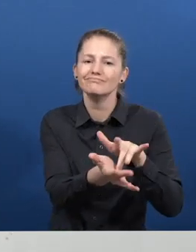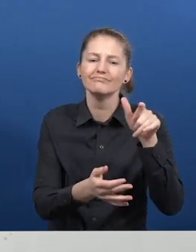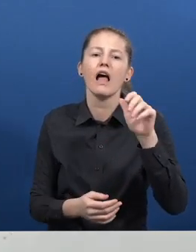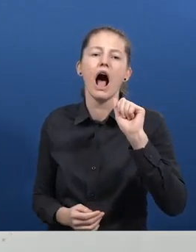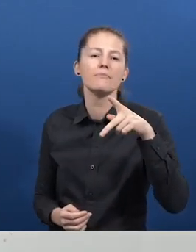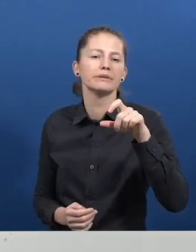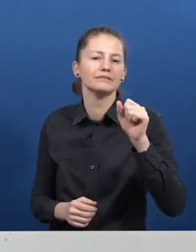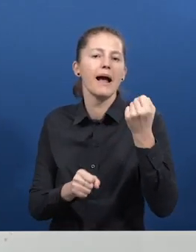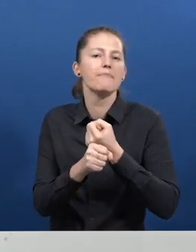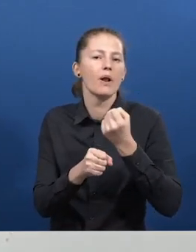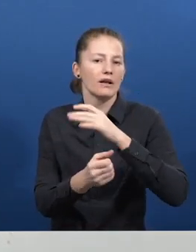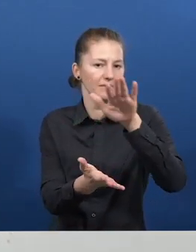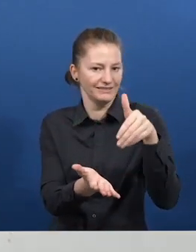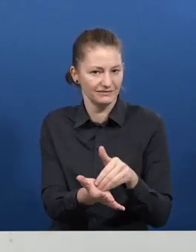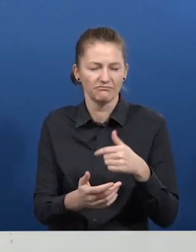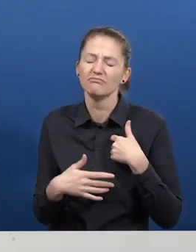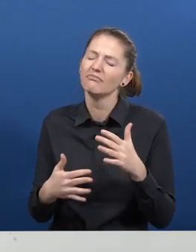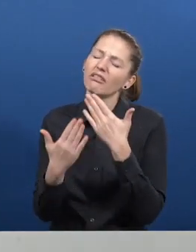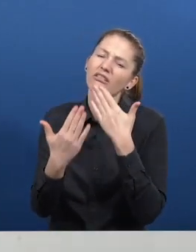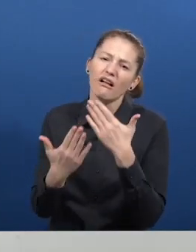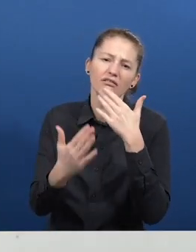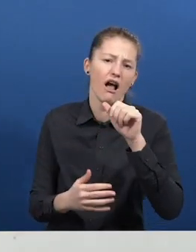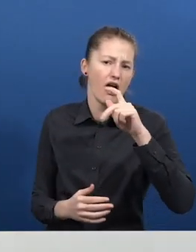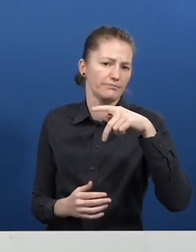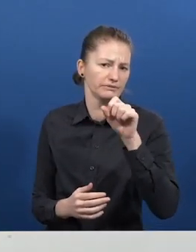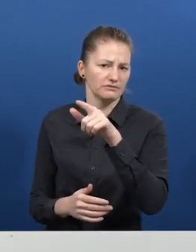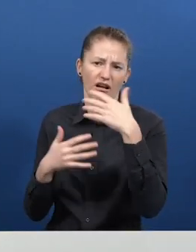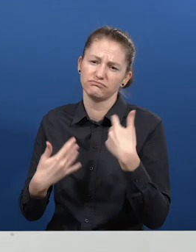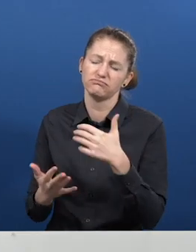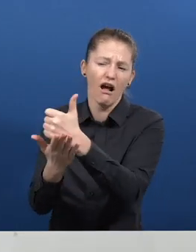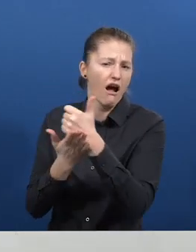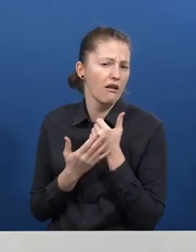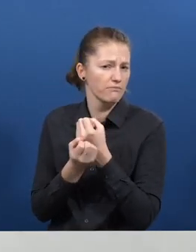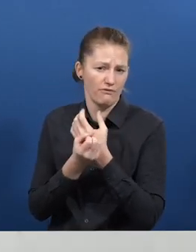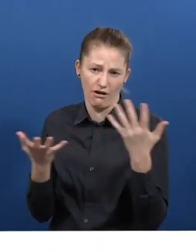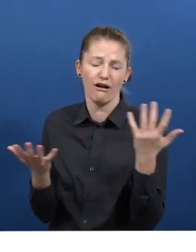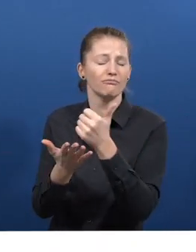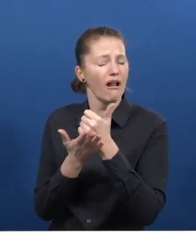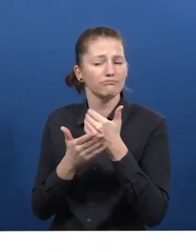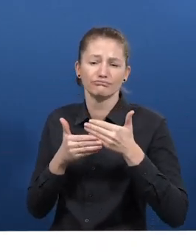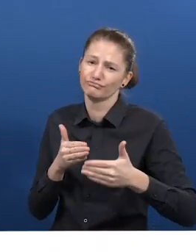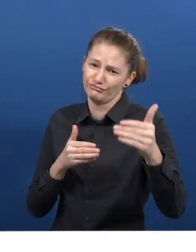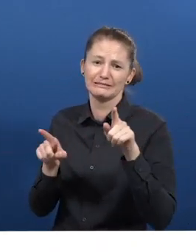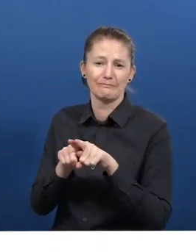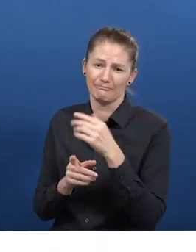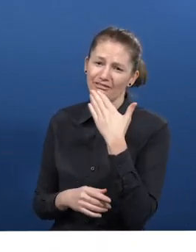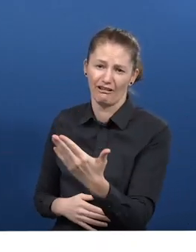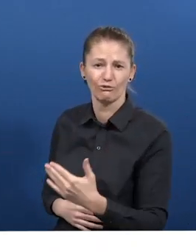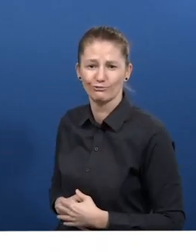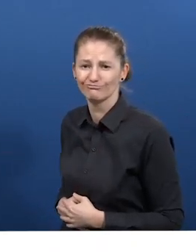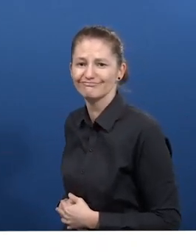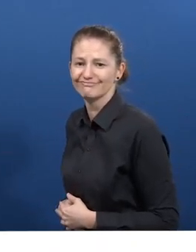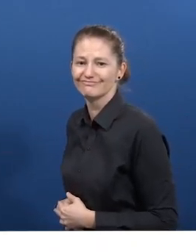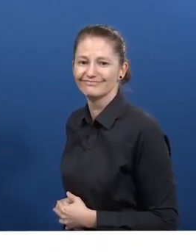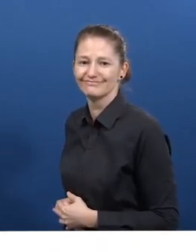borderline intellectual functioning. Now, I am working as a gardener at APSA Employment Center. I am